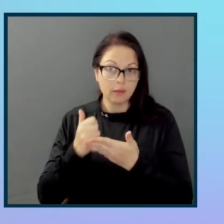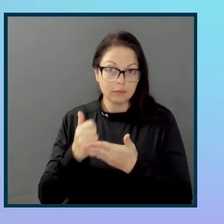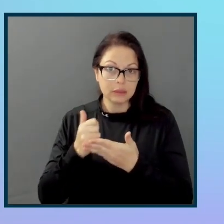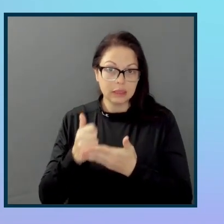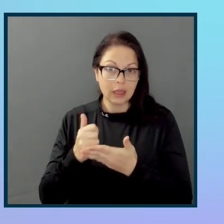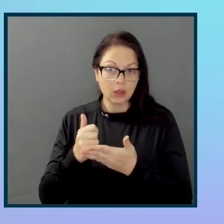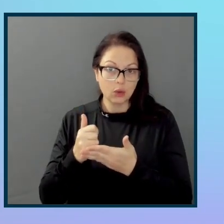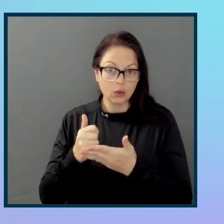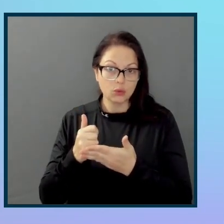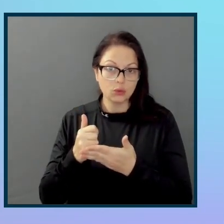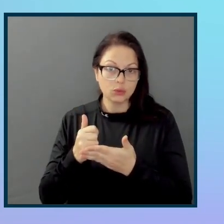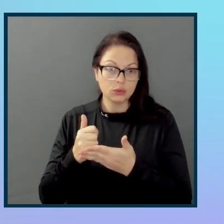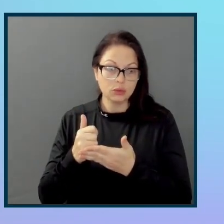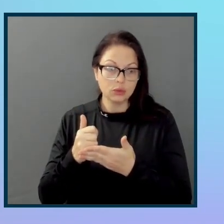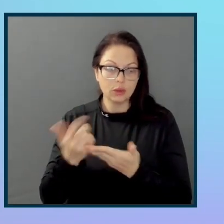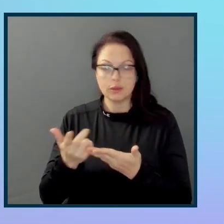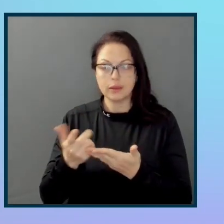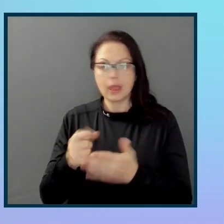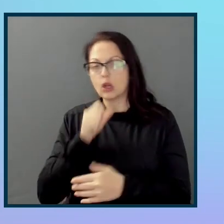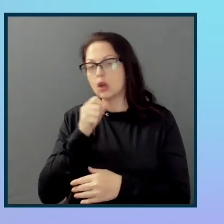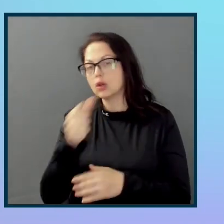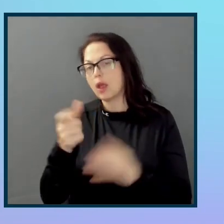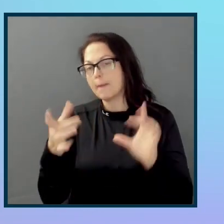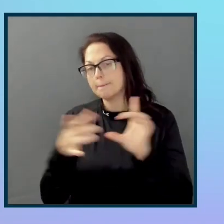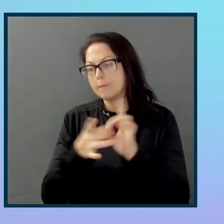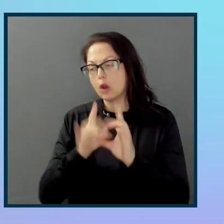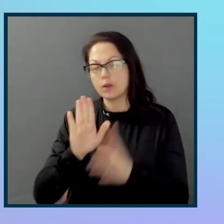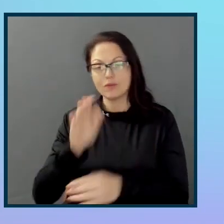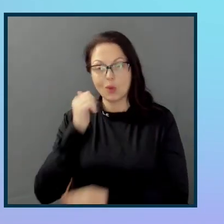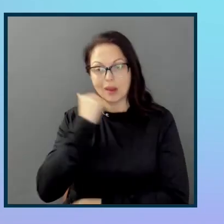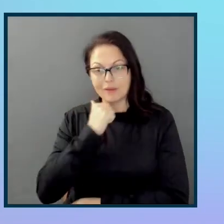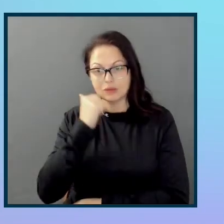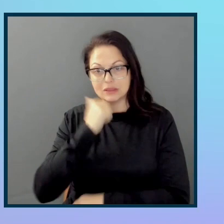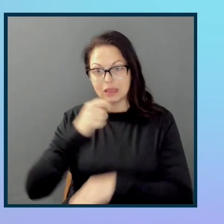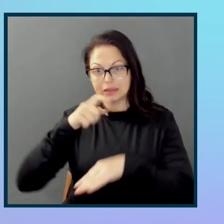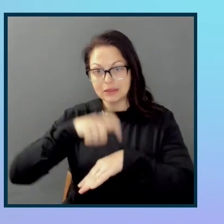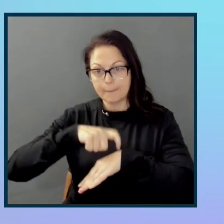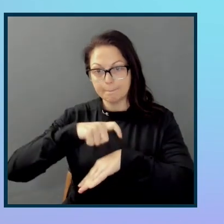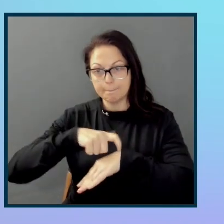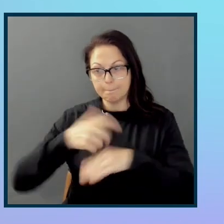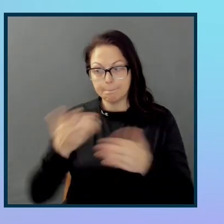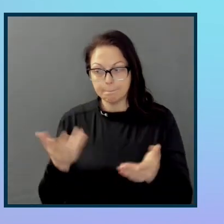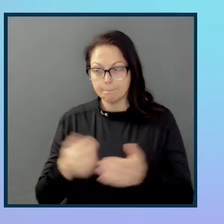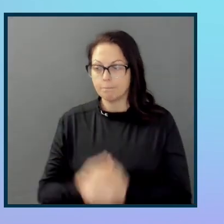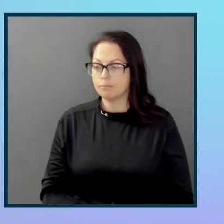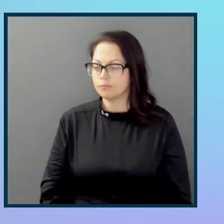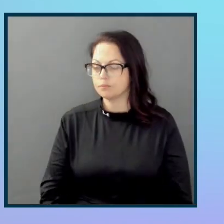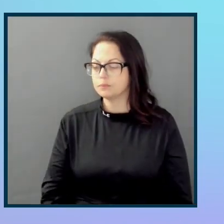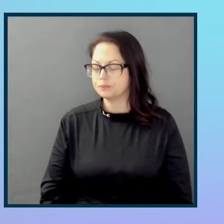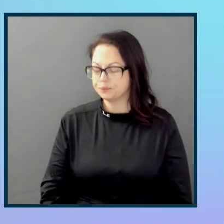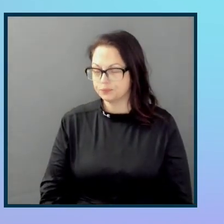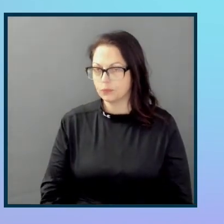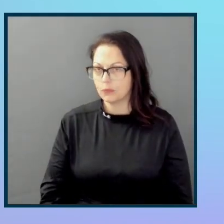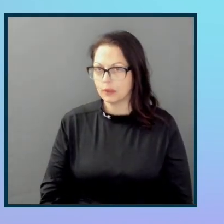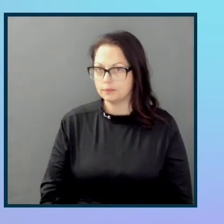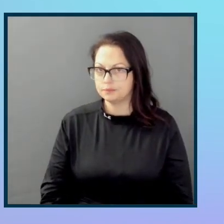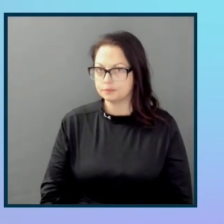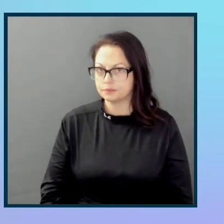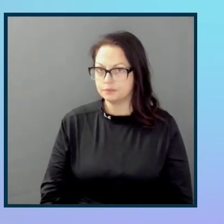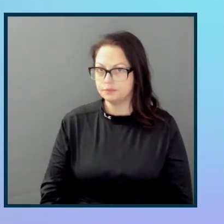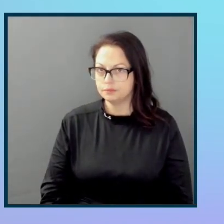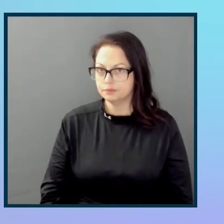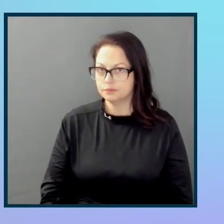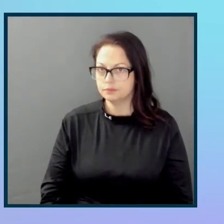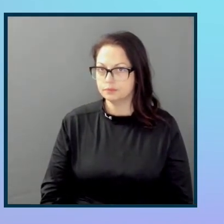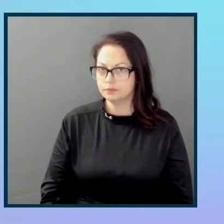ways that aren't necessarily part of your day-to-day time. We also make sure that because our